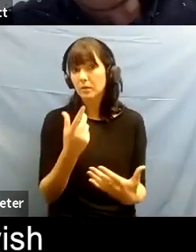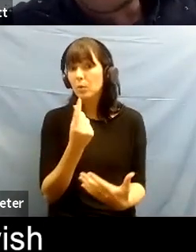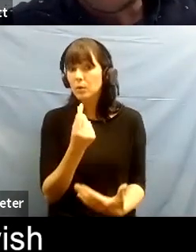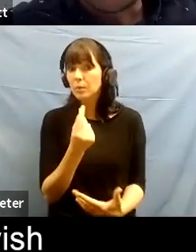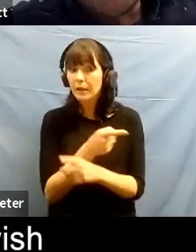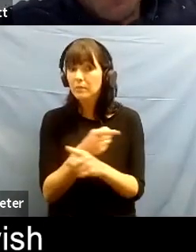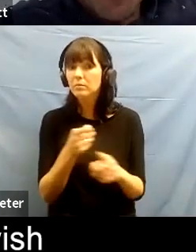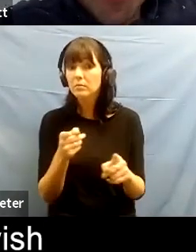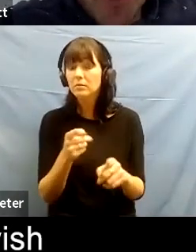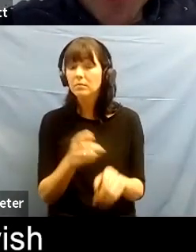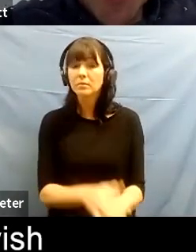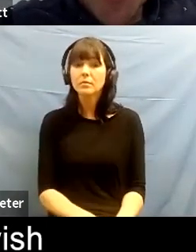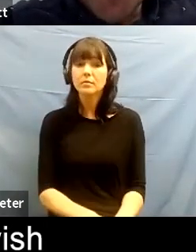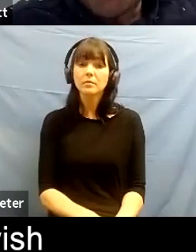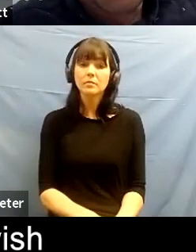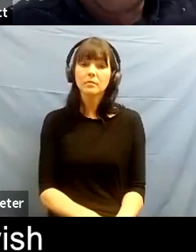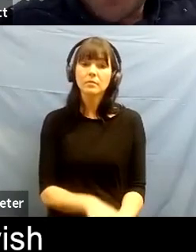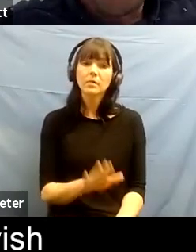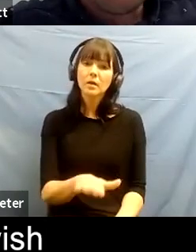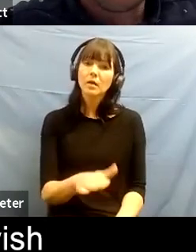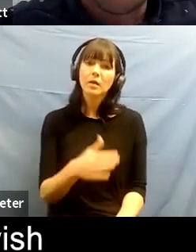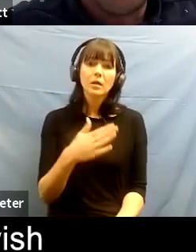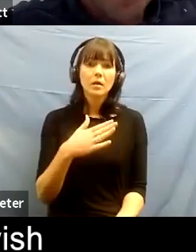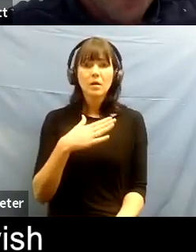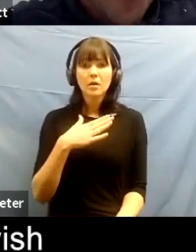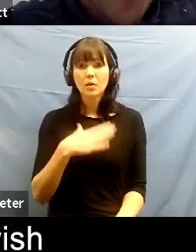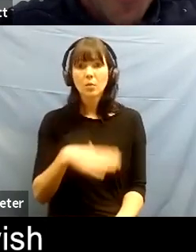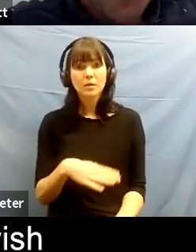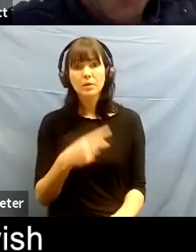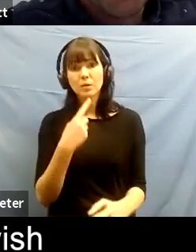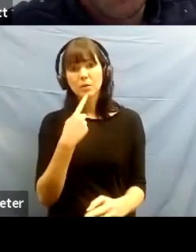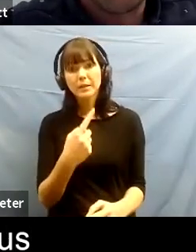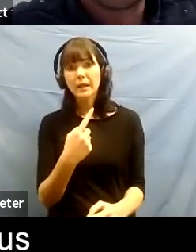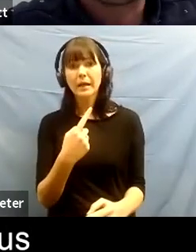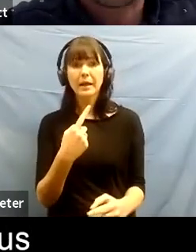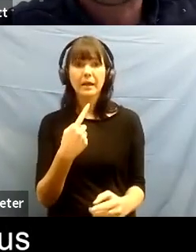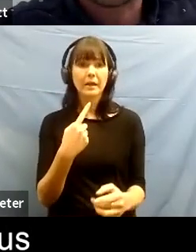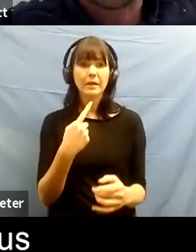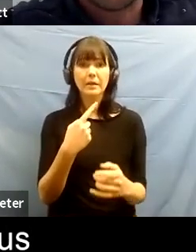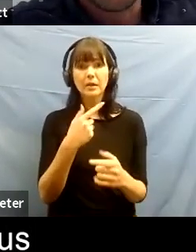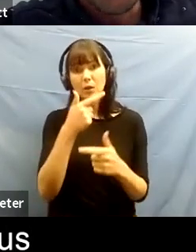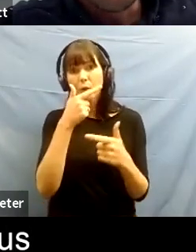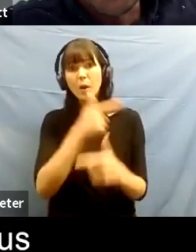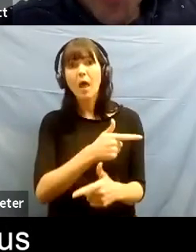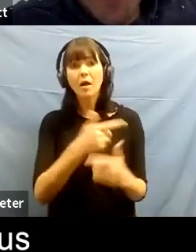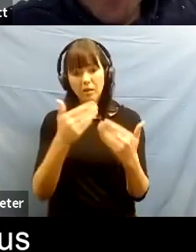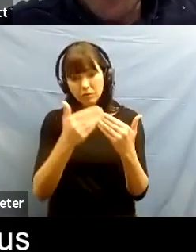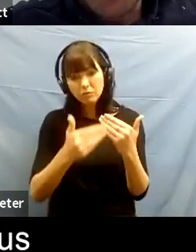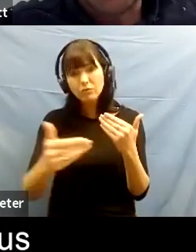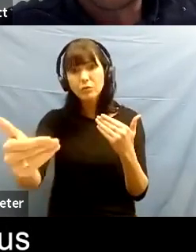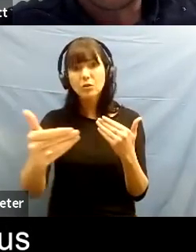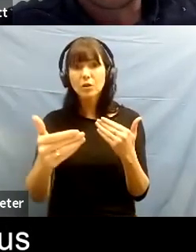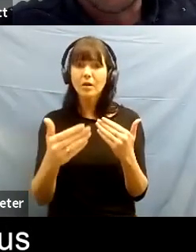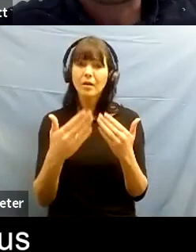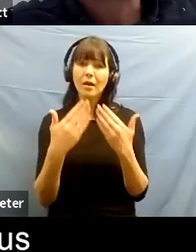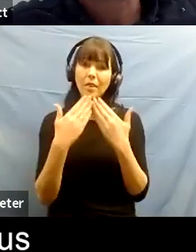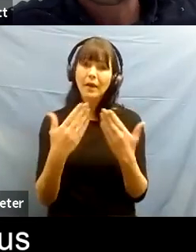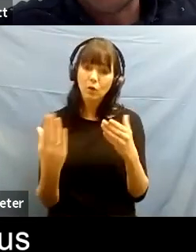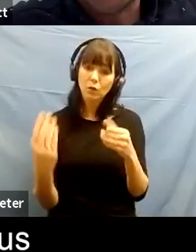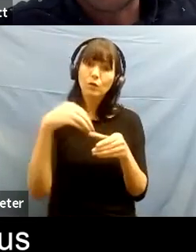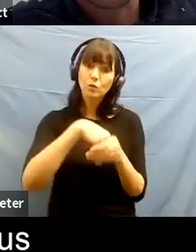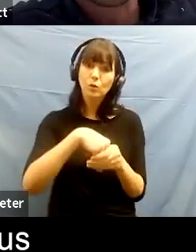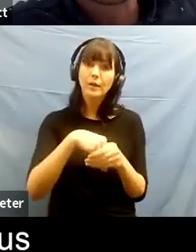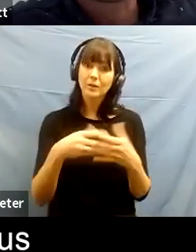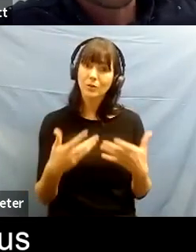of the panel uh may i just wish you all the best of help um for the future and and thank you for for joining us this evening um